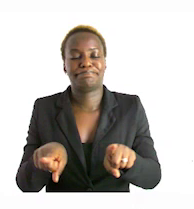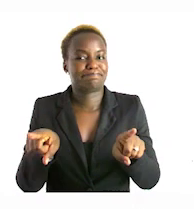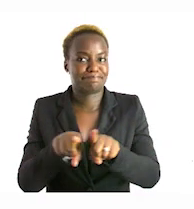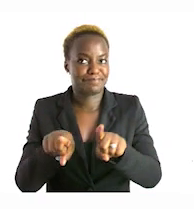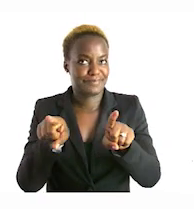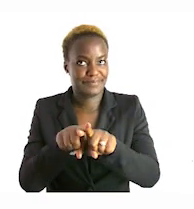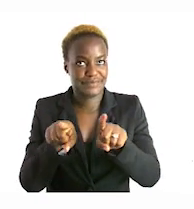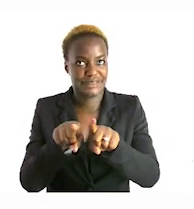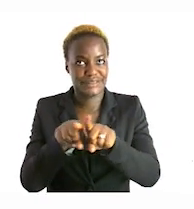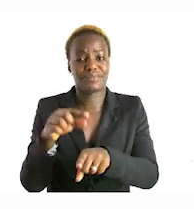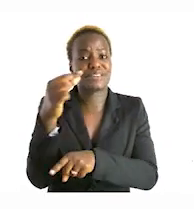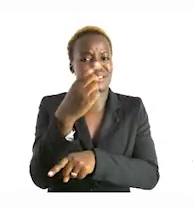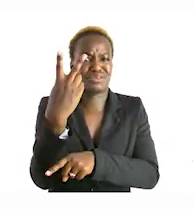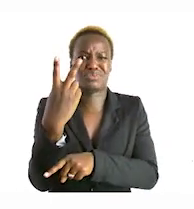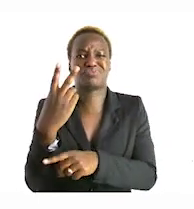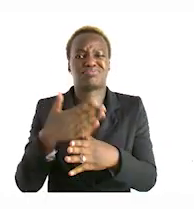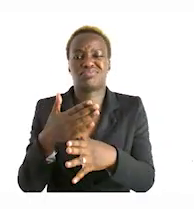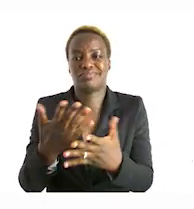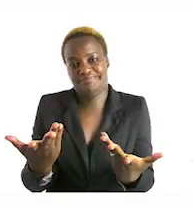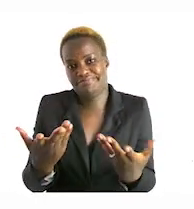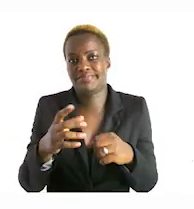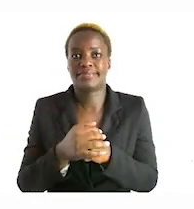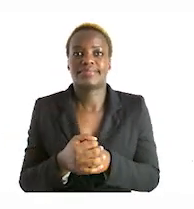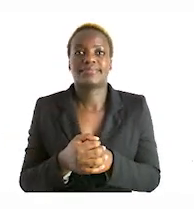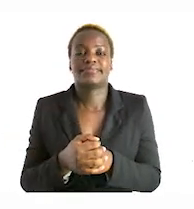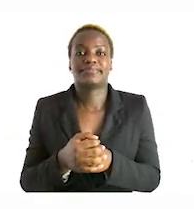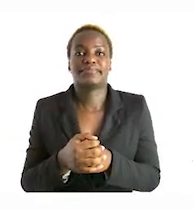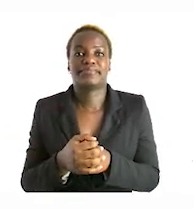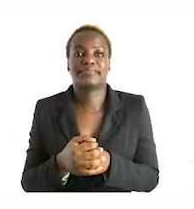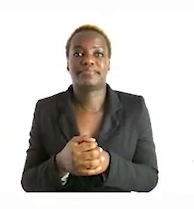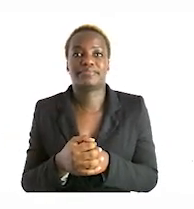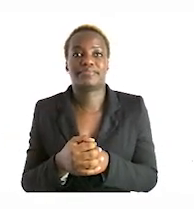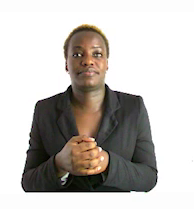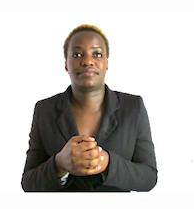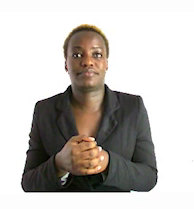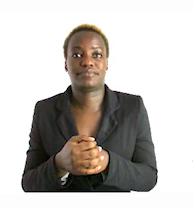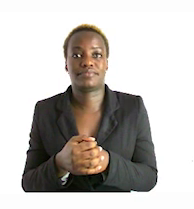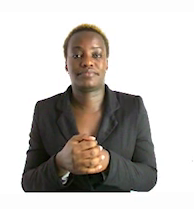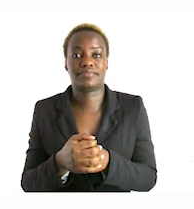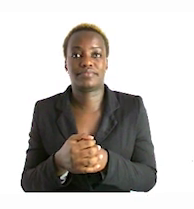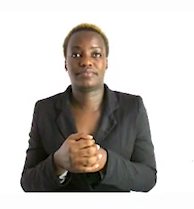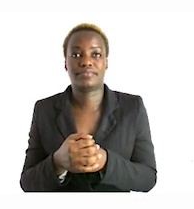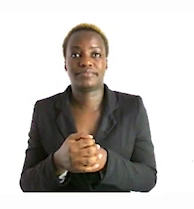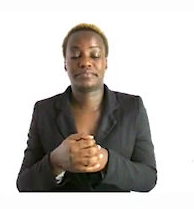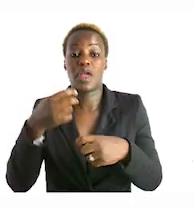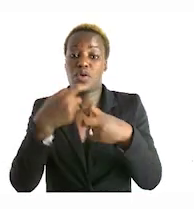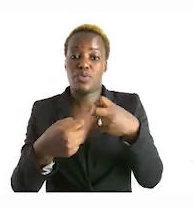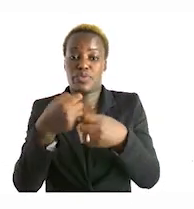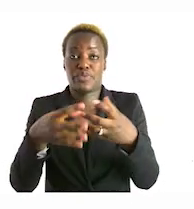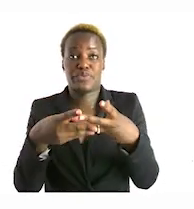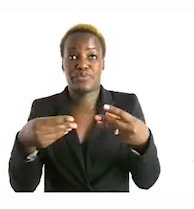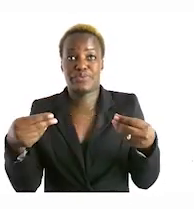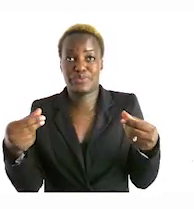as the word sums as well pardon me but since we are busy with our problem solving there